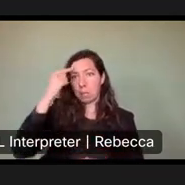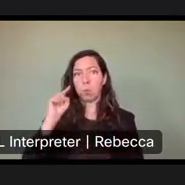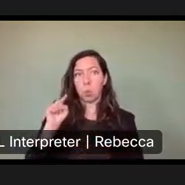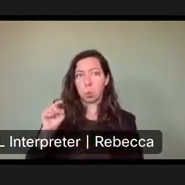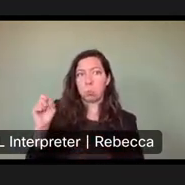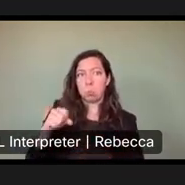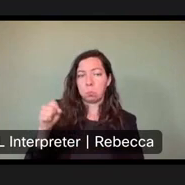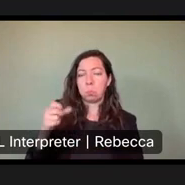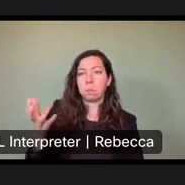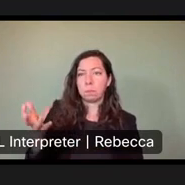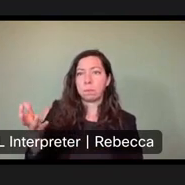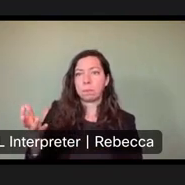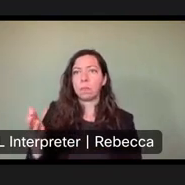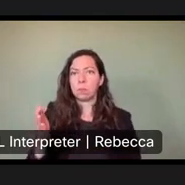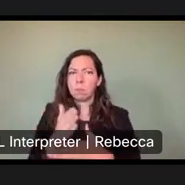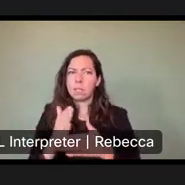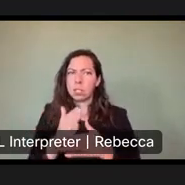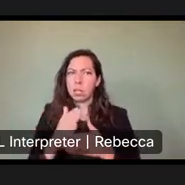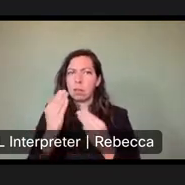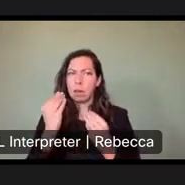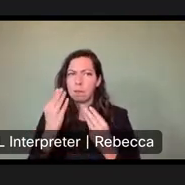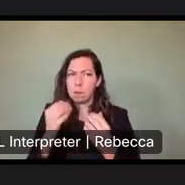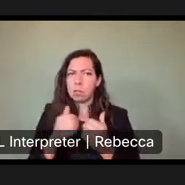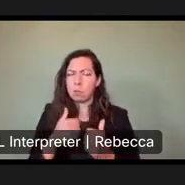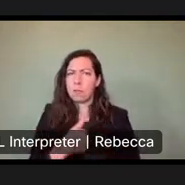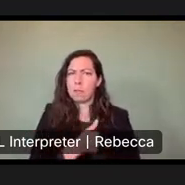Um, please share that information with us.